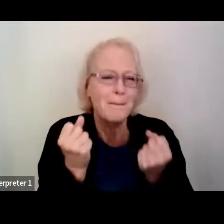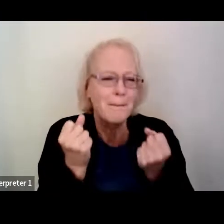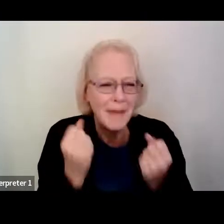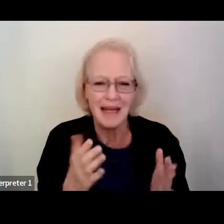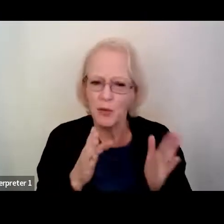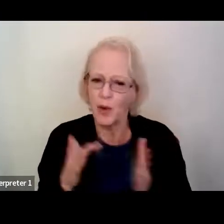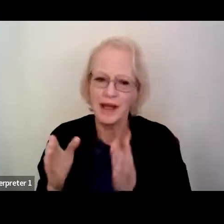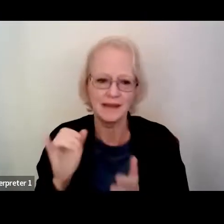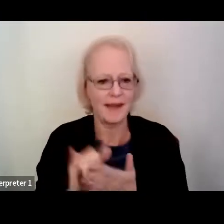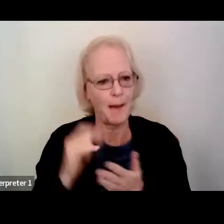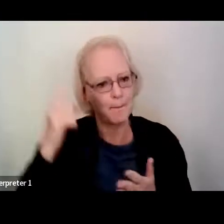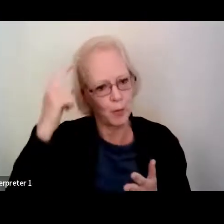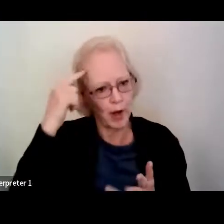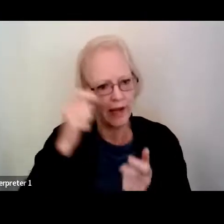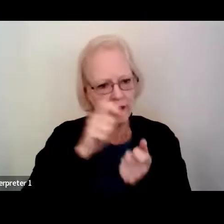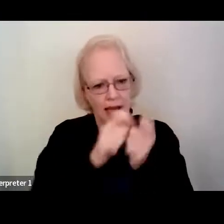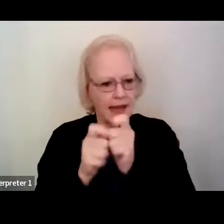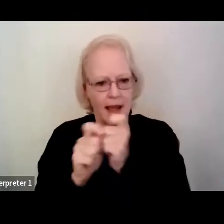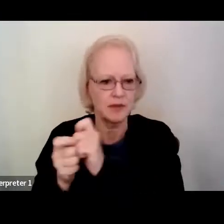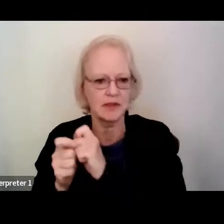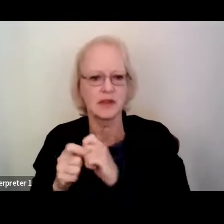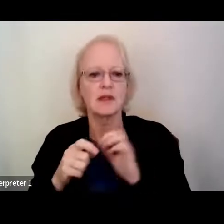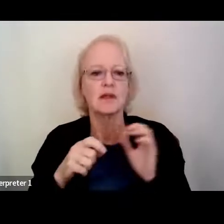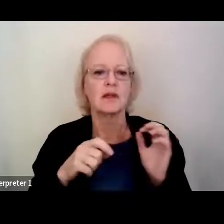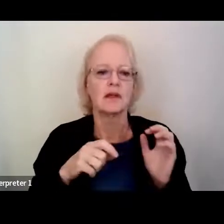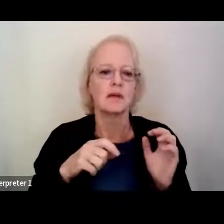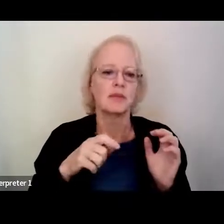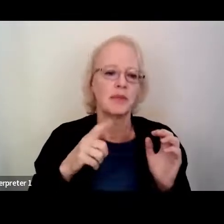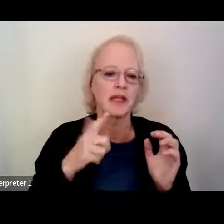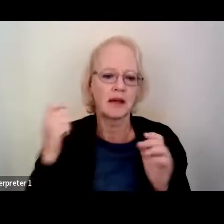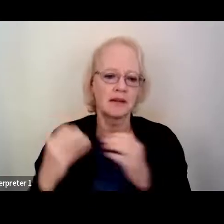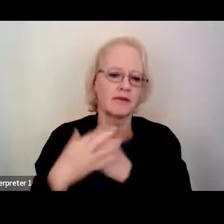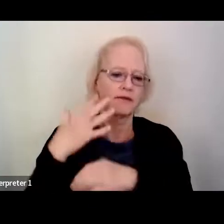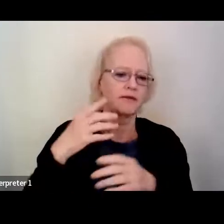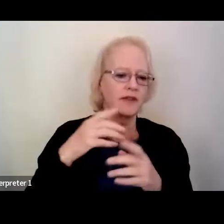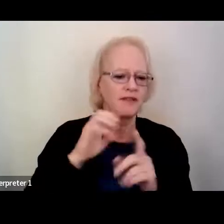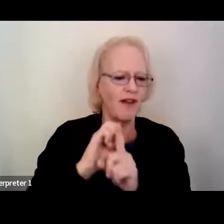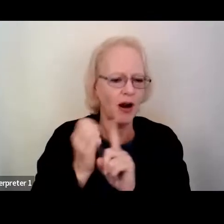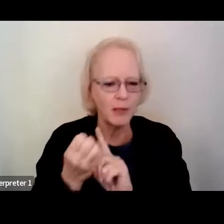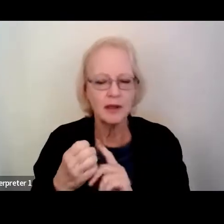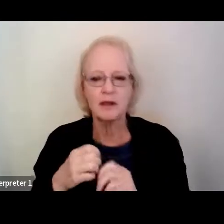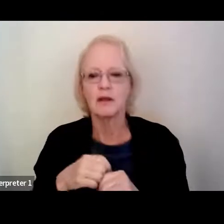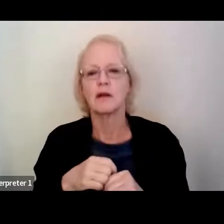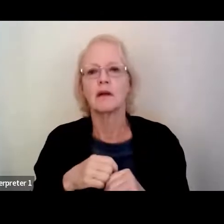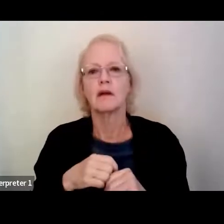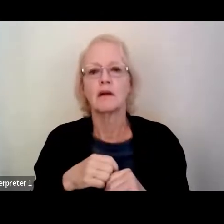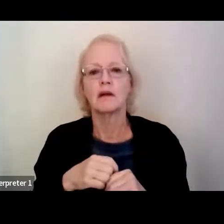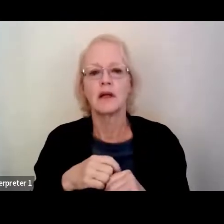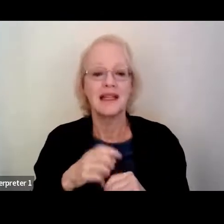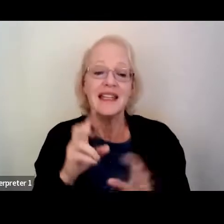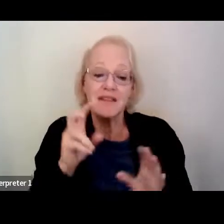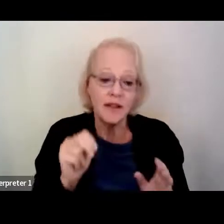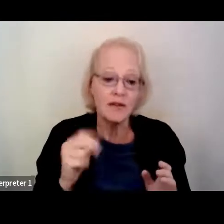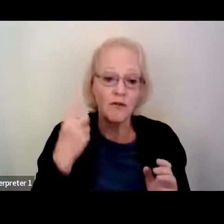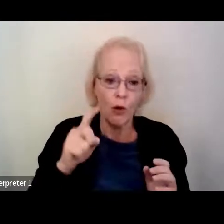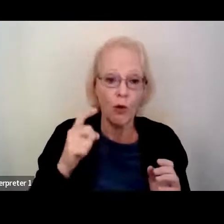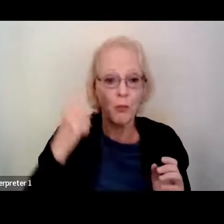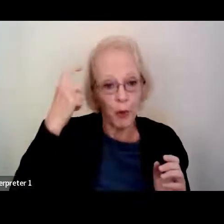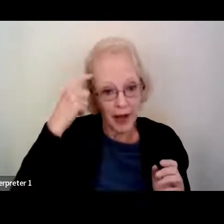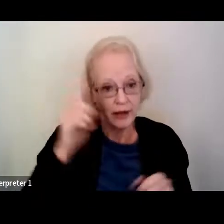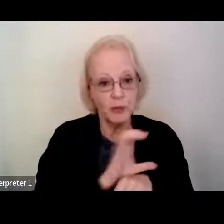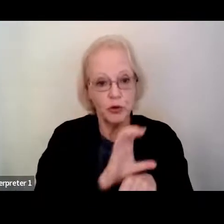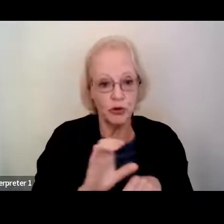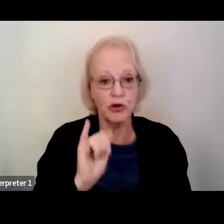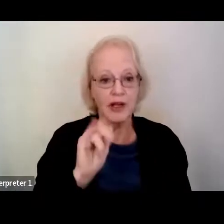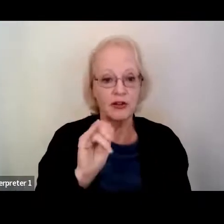adapts to changes in the environment, and even things like brain-computer interfaces. This topic is